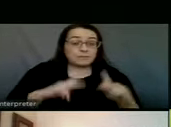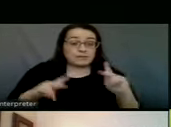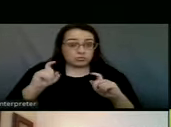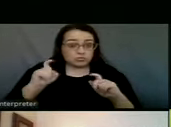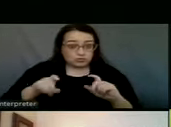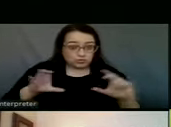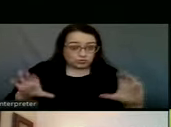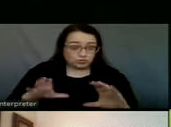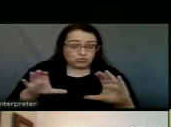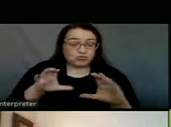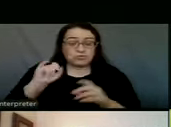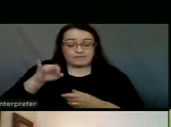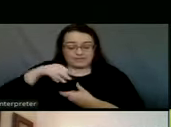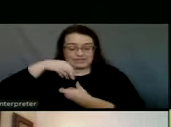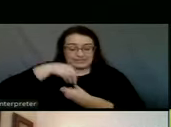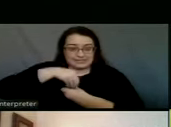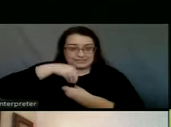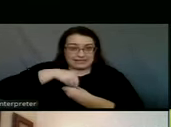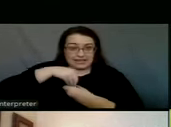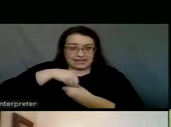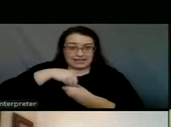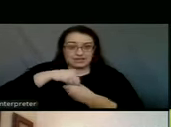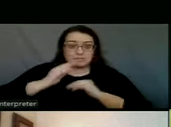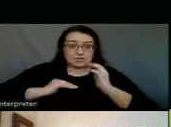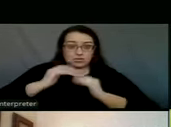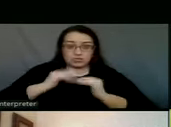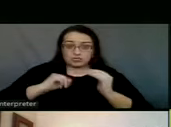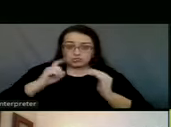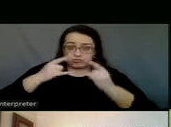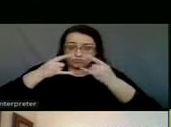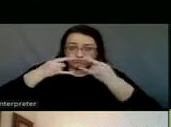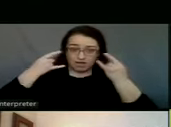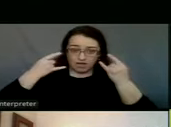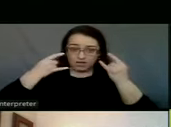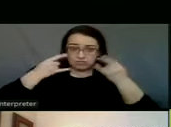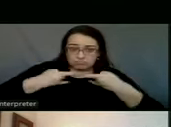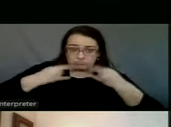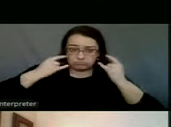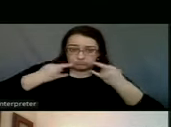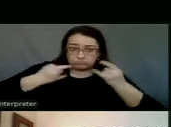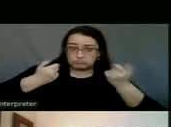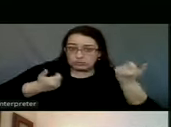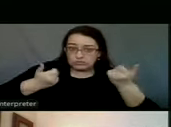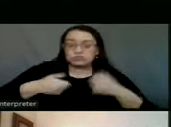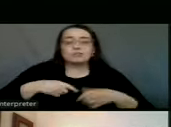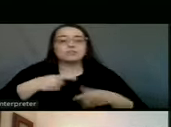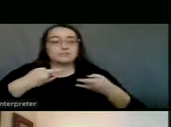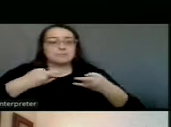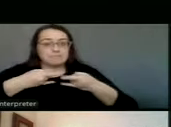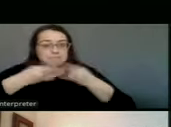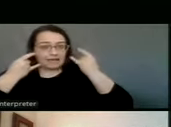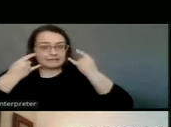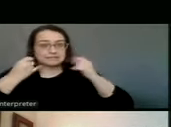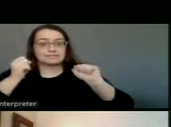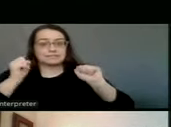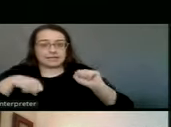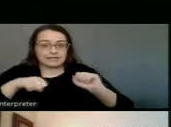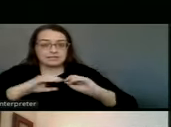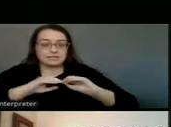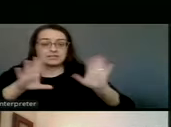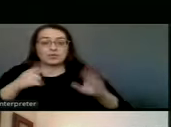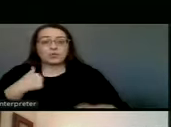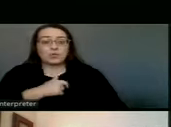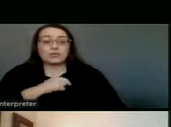doing if they're indoors, wear a mask or not wear a mask? Yes, and just want to make sure to clarify, we're in